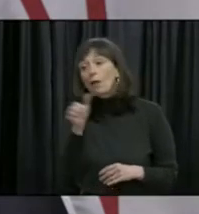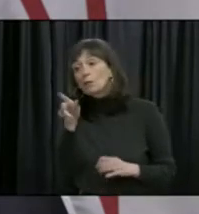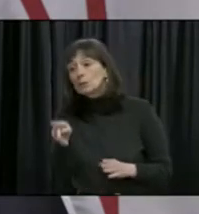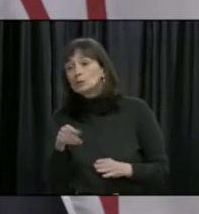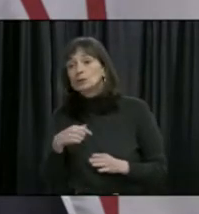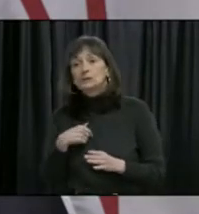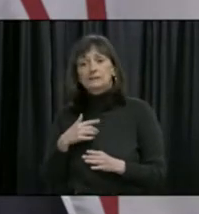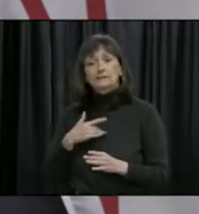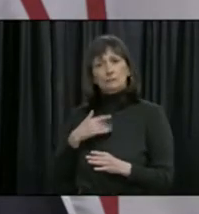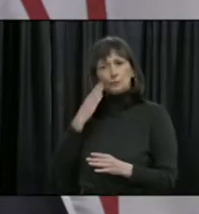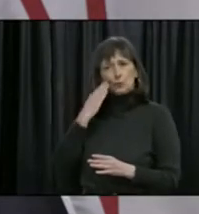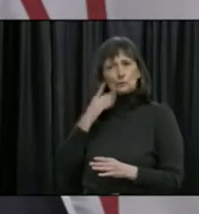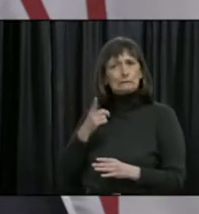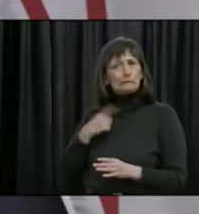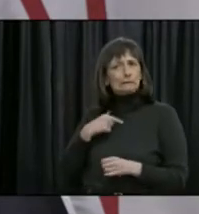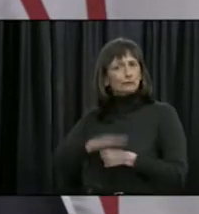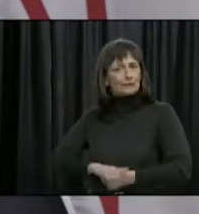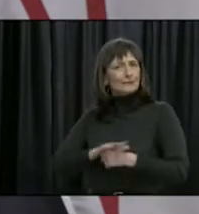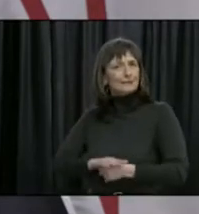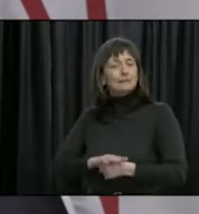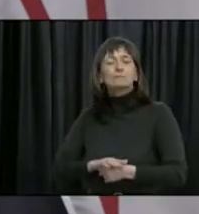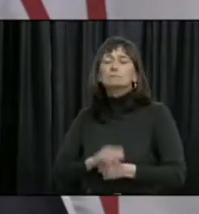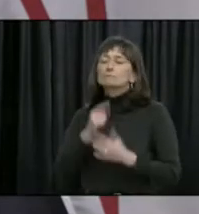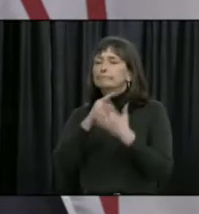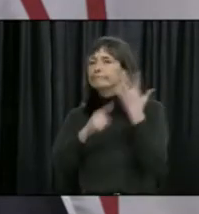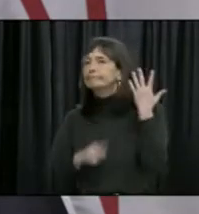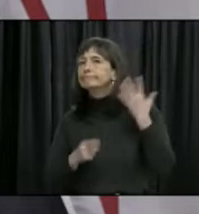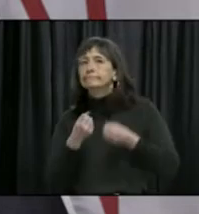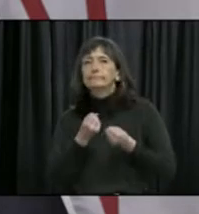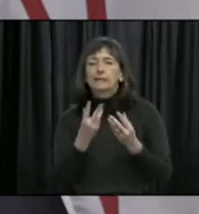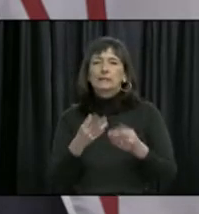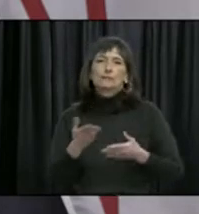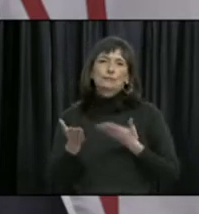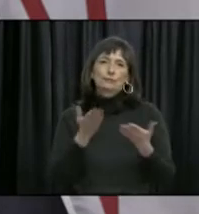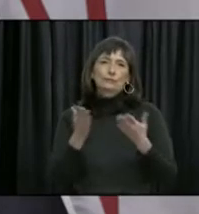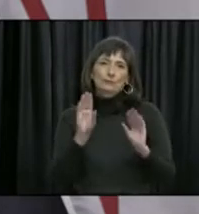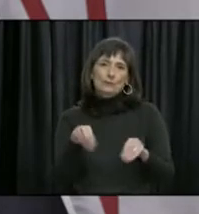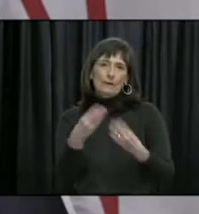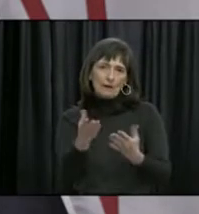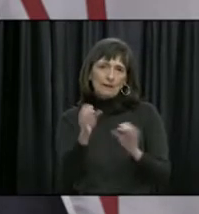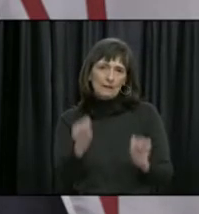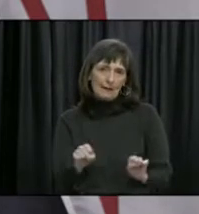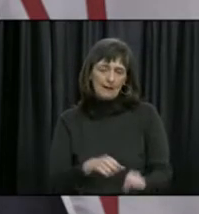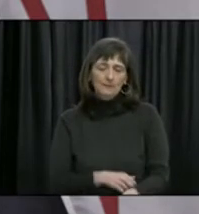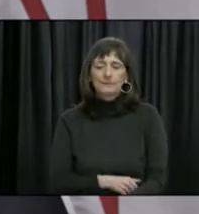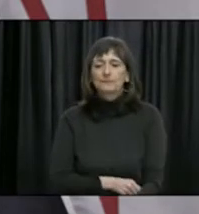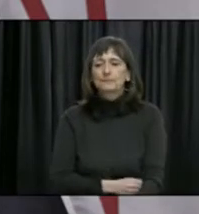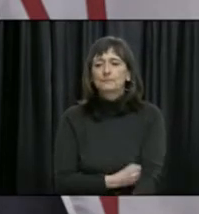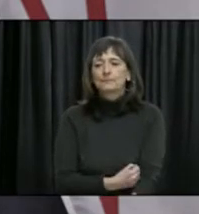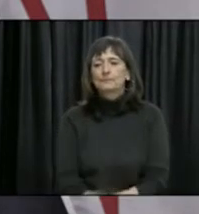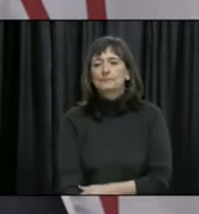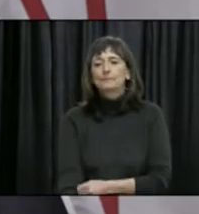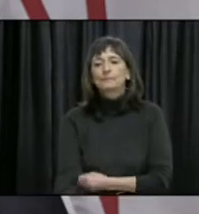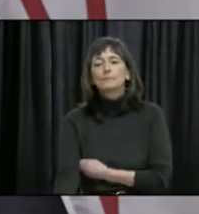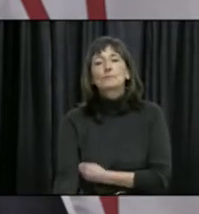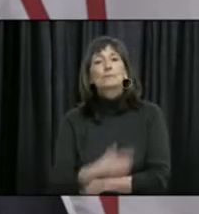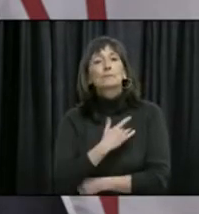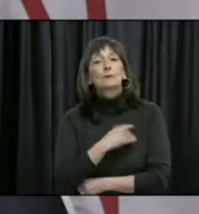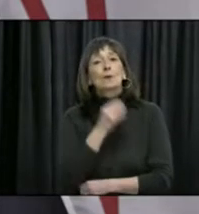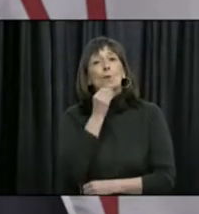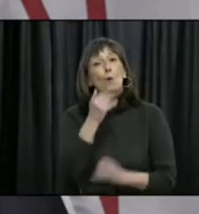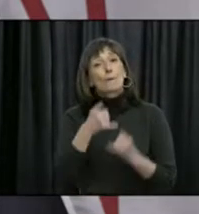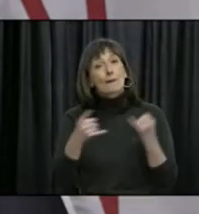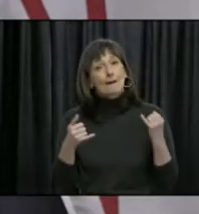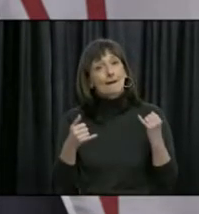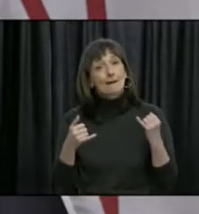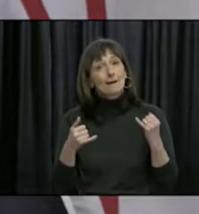cope, there are a number of services readily available to support you and your loved ones. The Provincial Warm Line is available seven